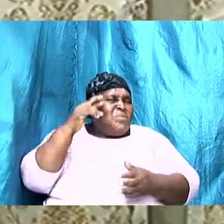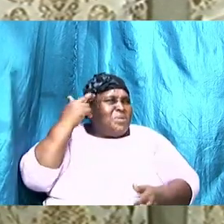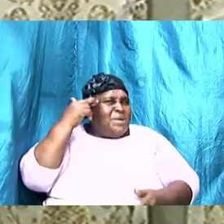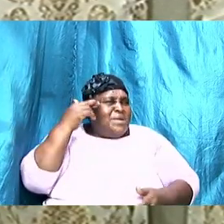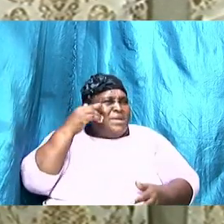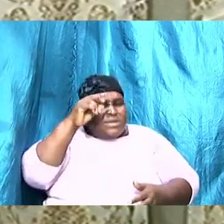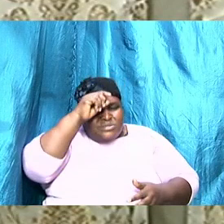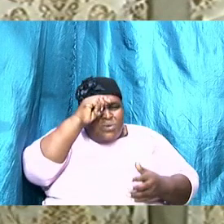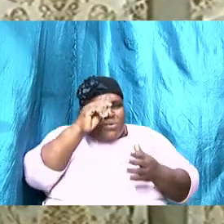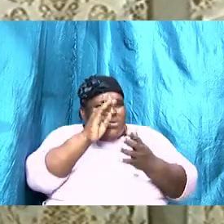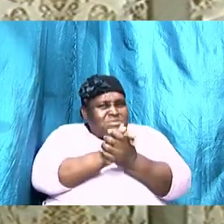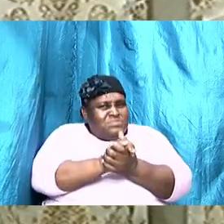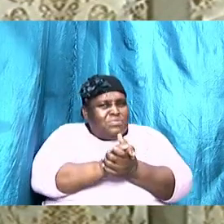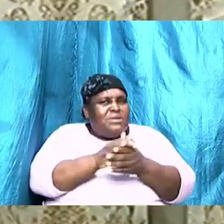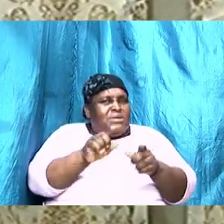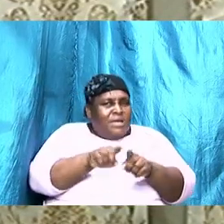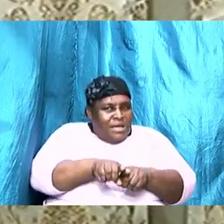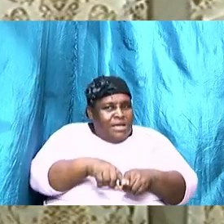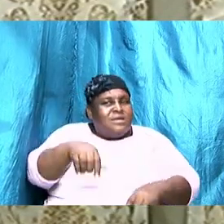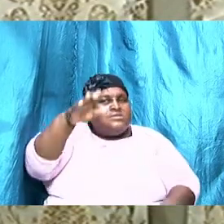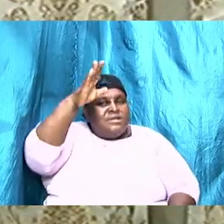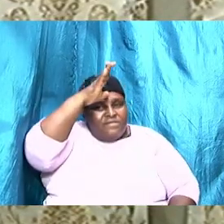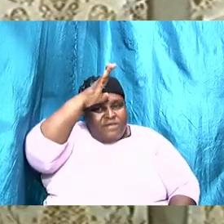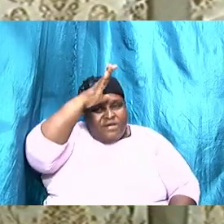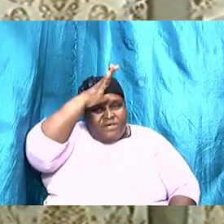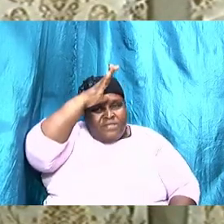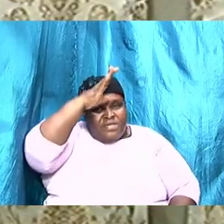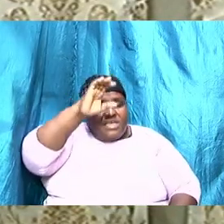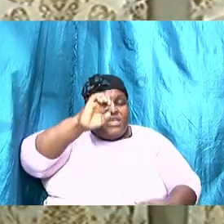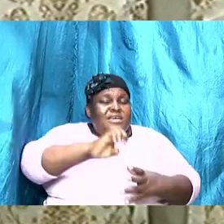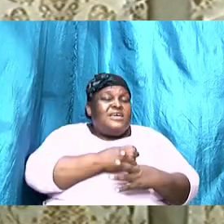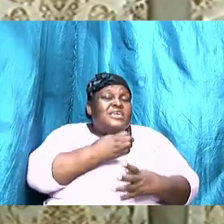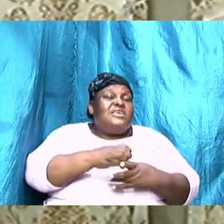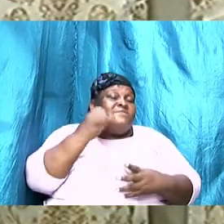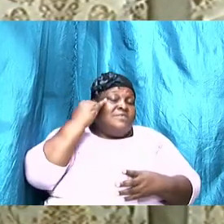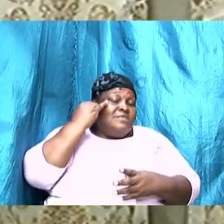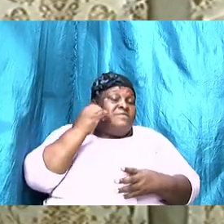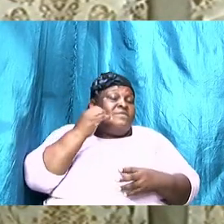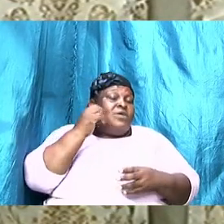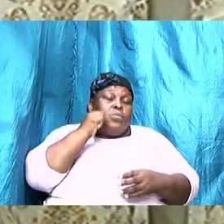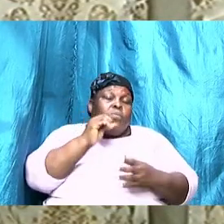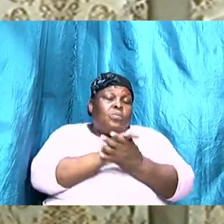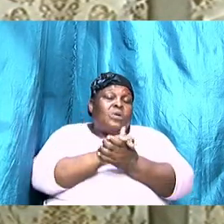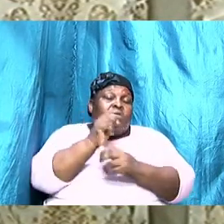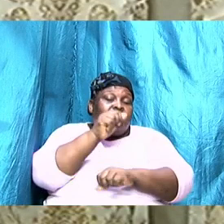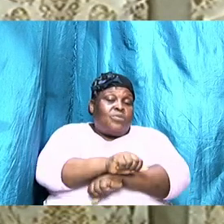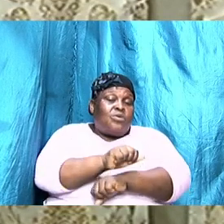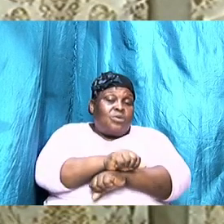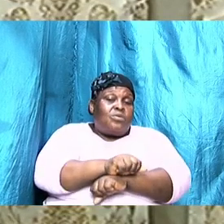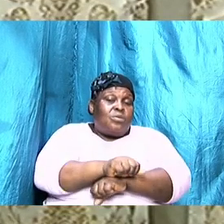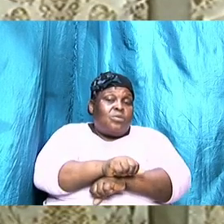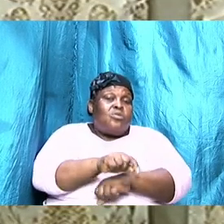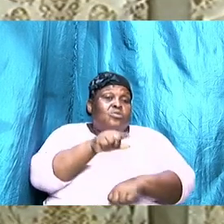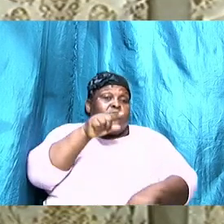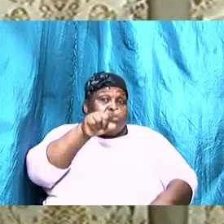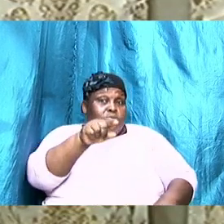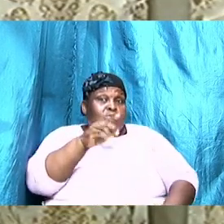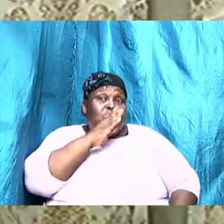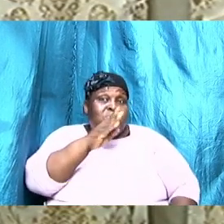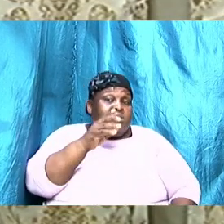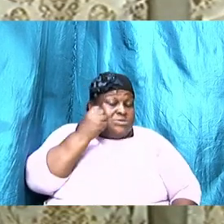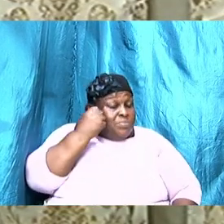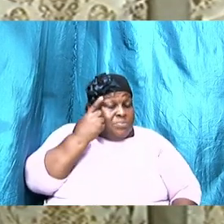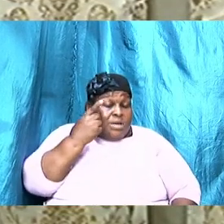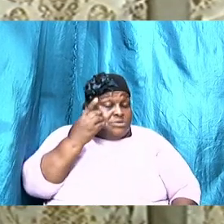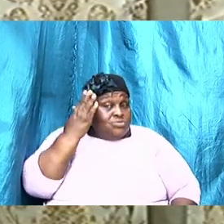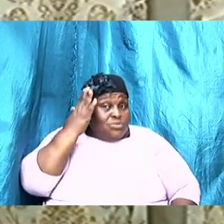even if a wife work even if a wife work you would be surprised